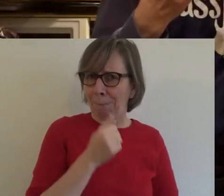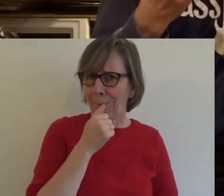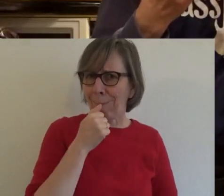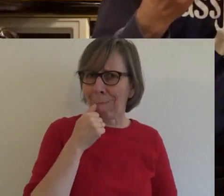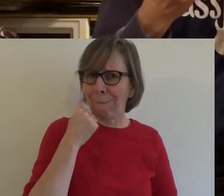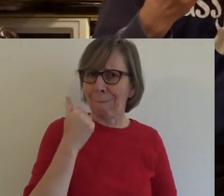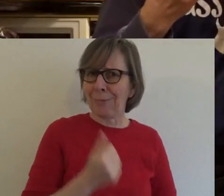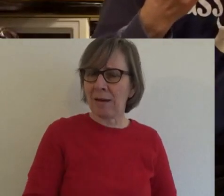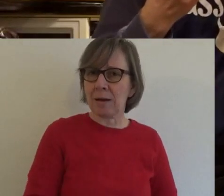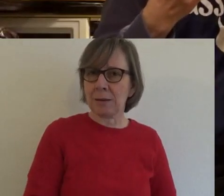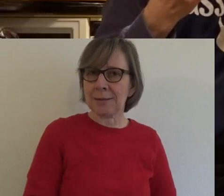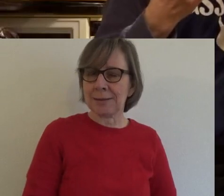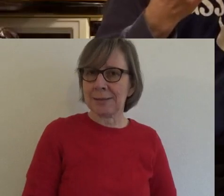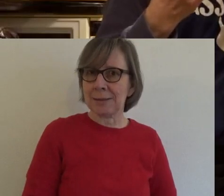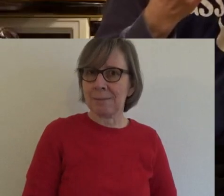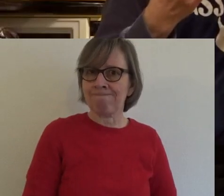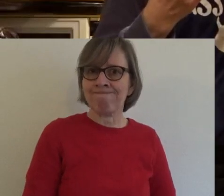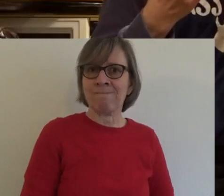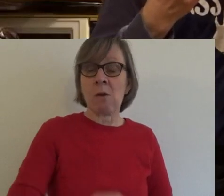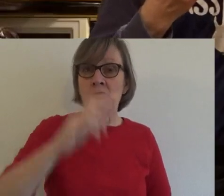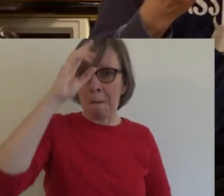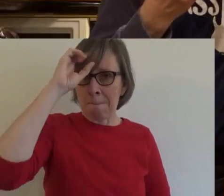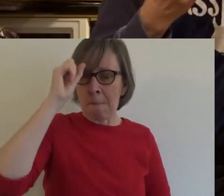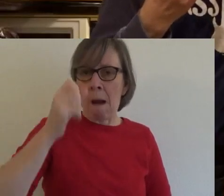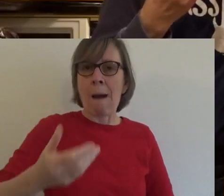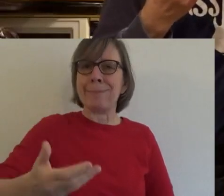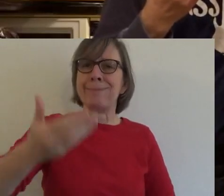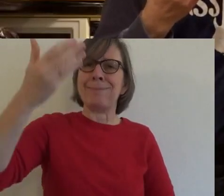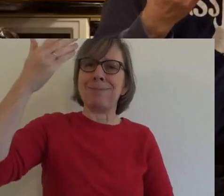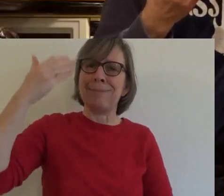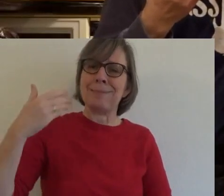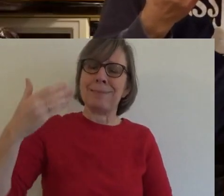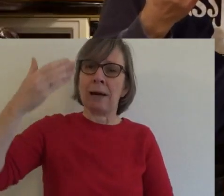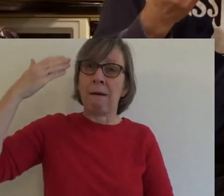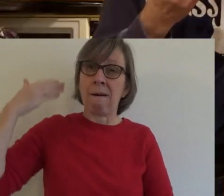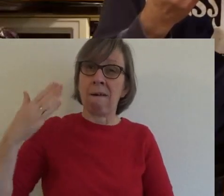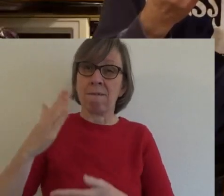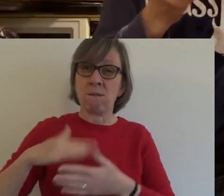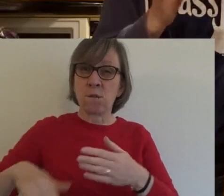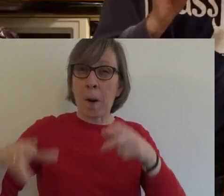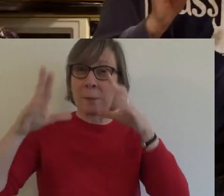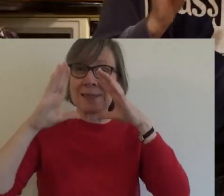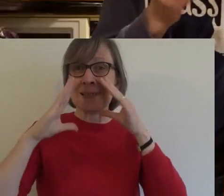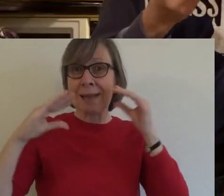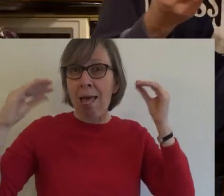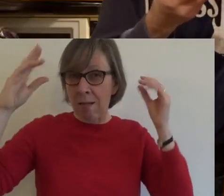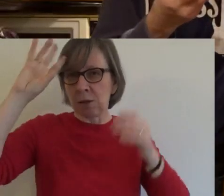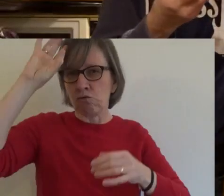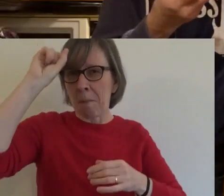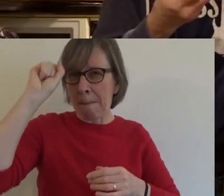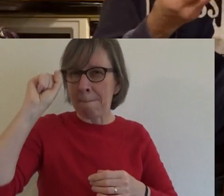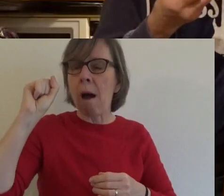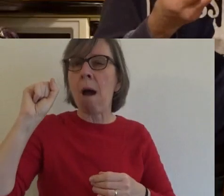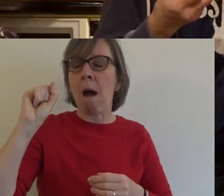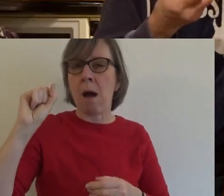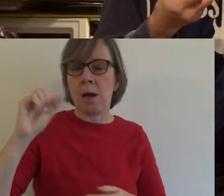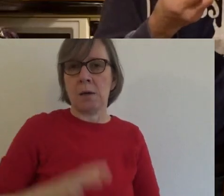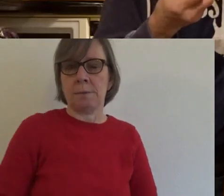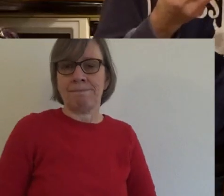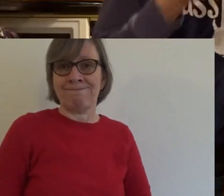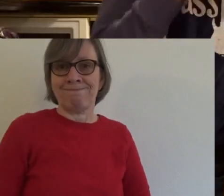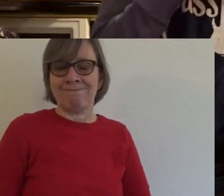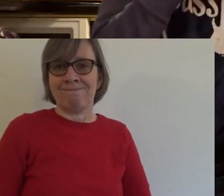Mmm. Nice. So you can have a traditional Dutch treat from the Netherlands today.